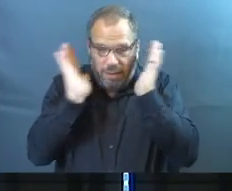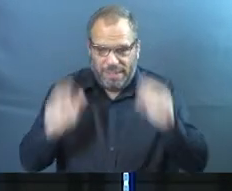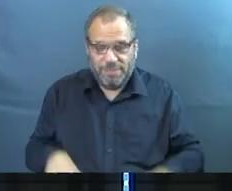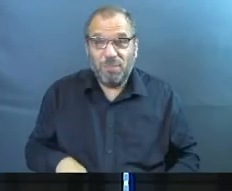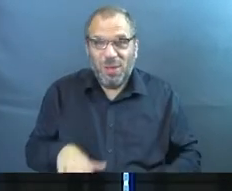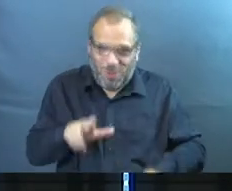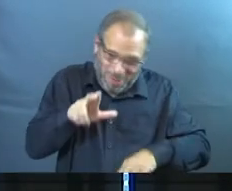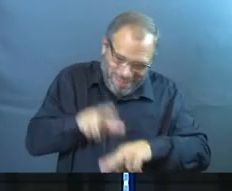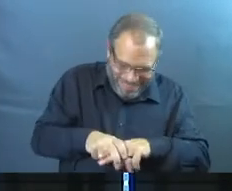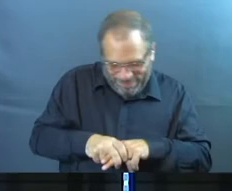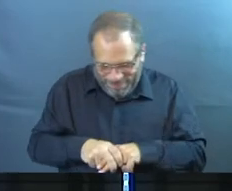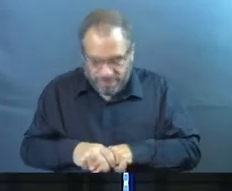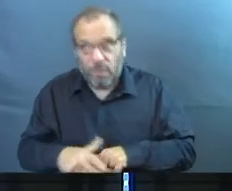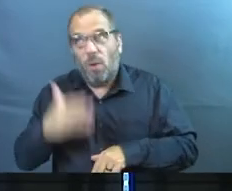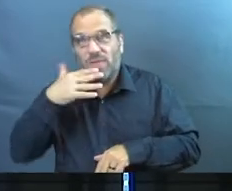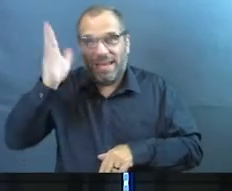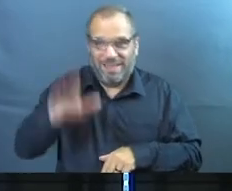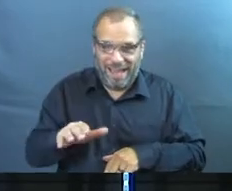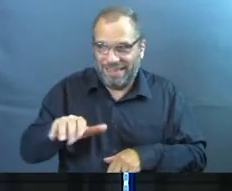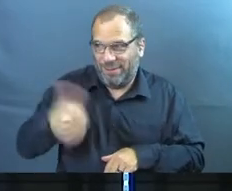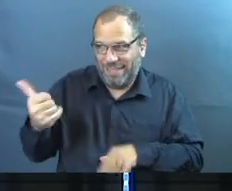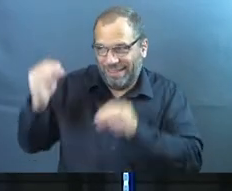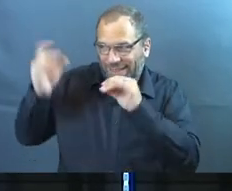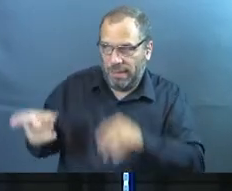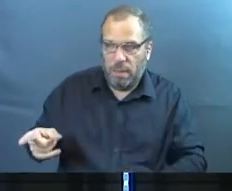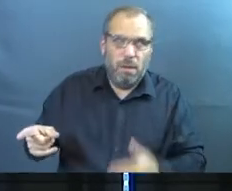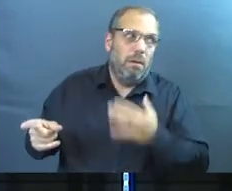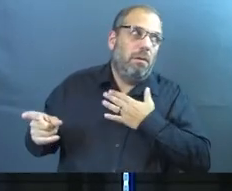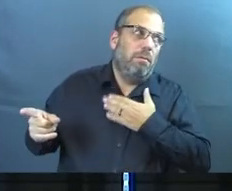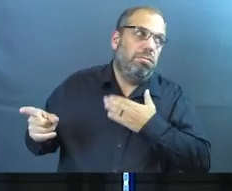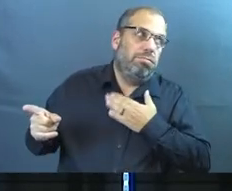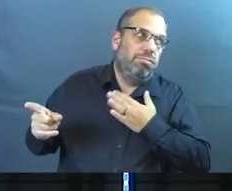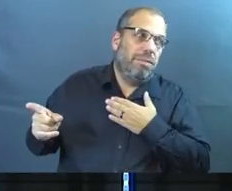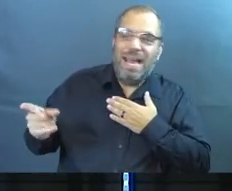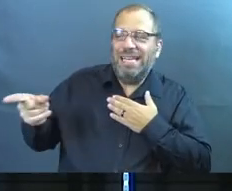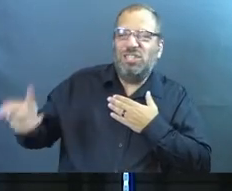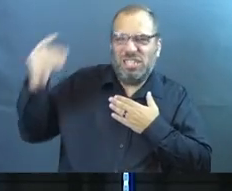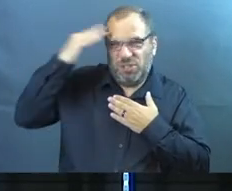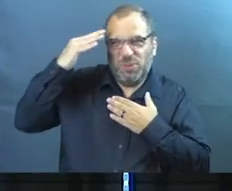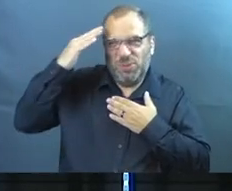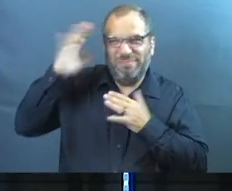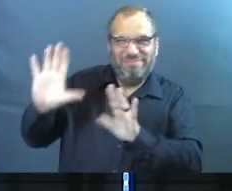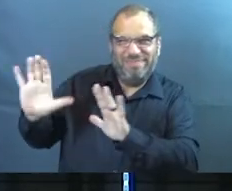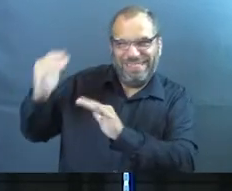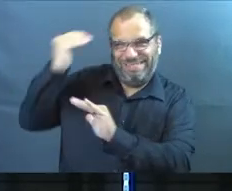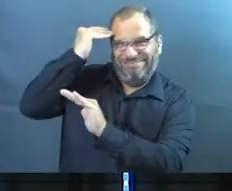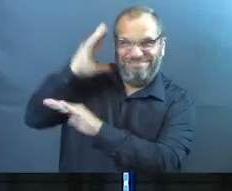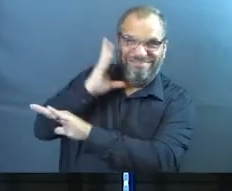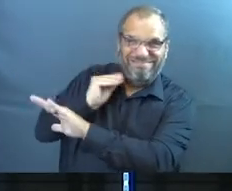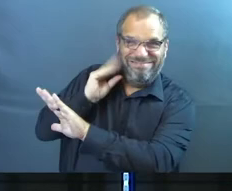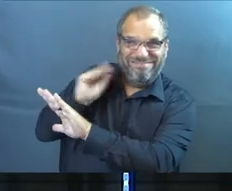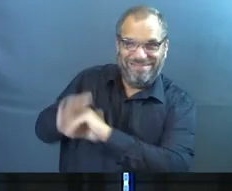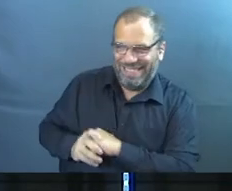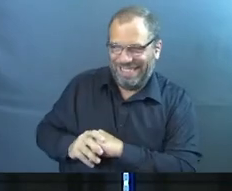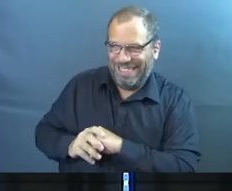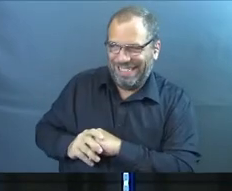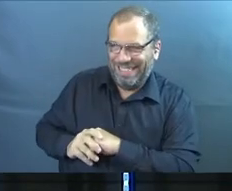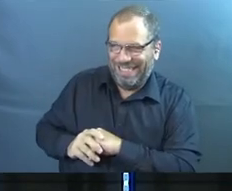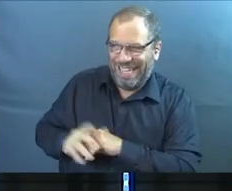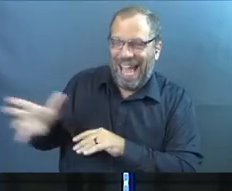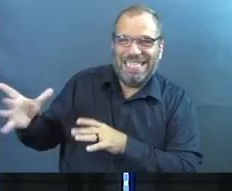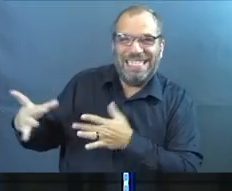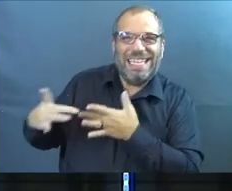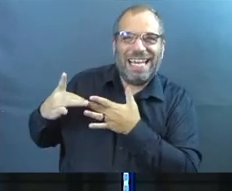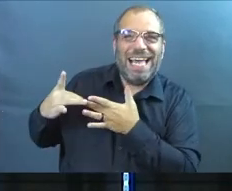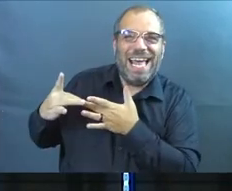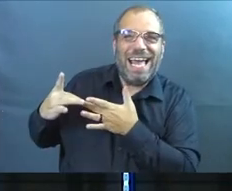And I'm sitting in there and thank God there was another teacher that actually knew what she was doing. And she kind of led me along